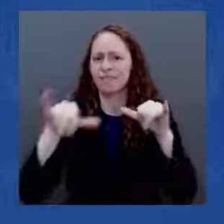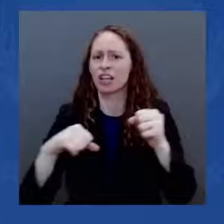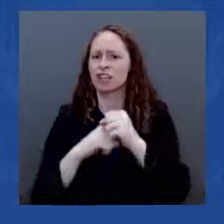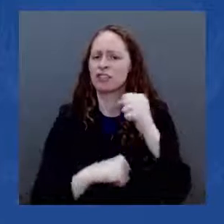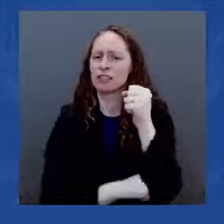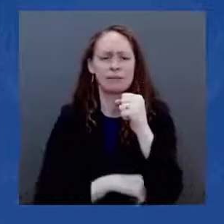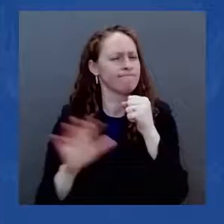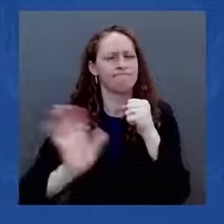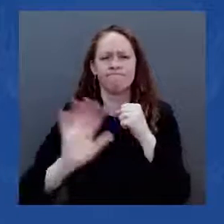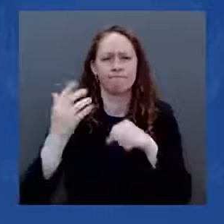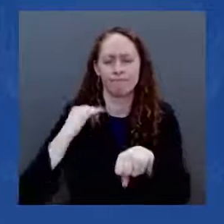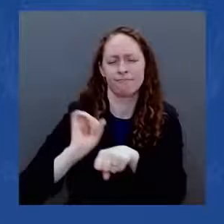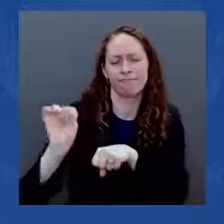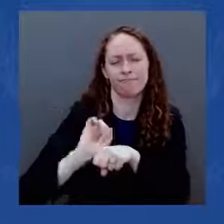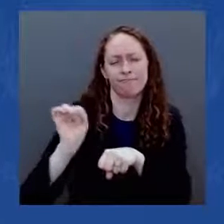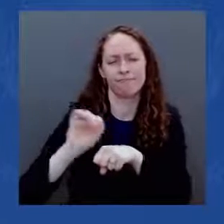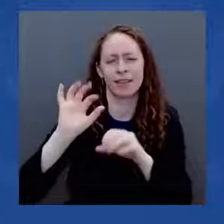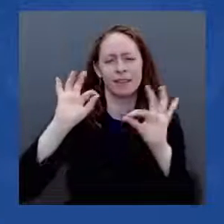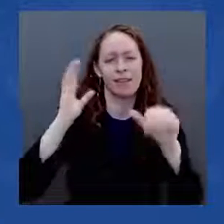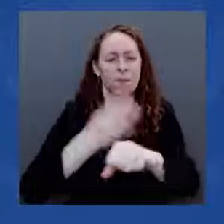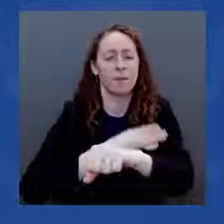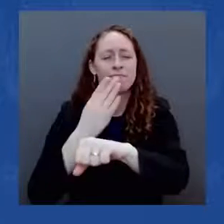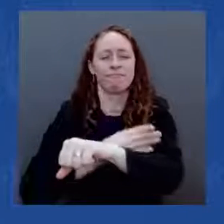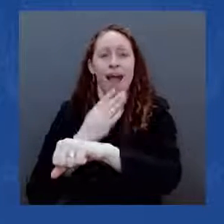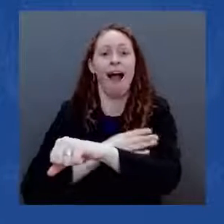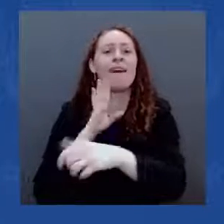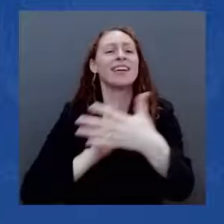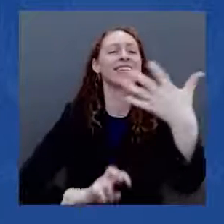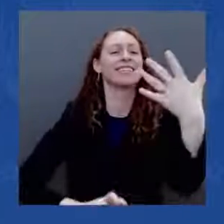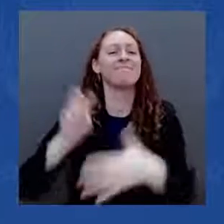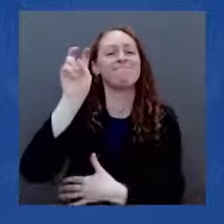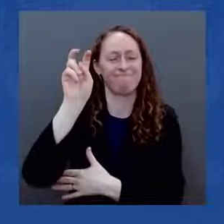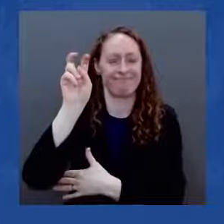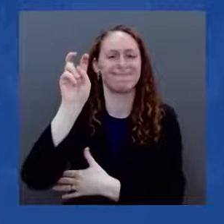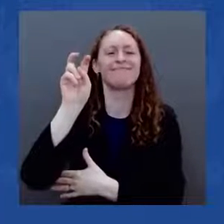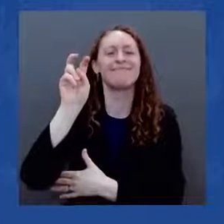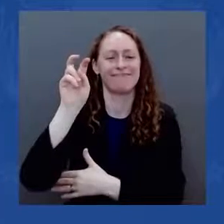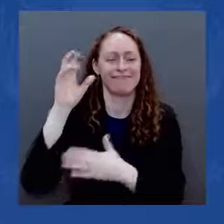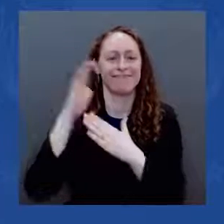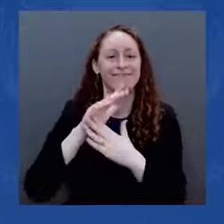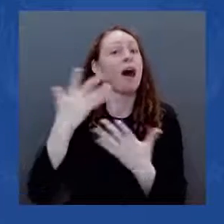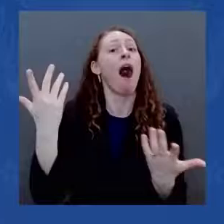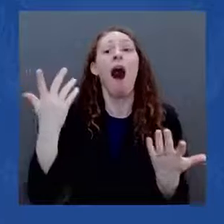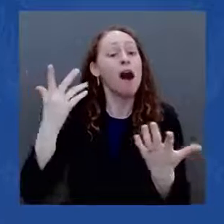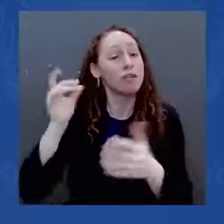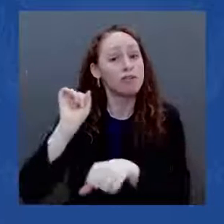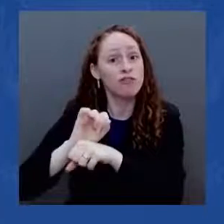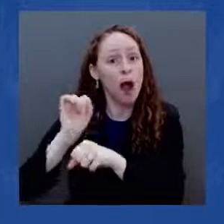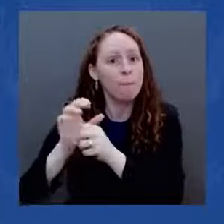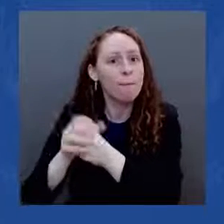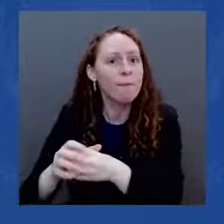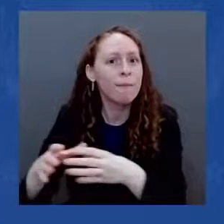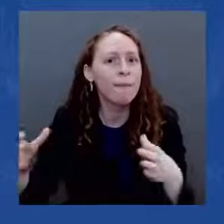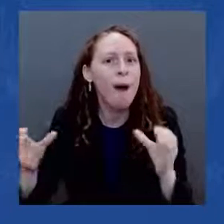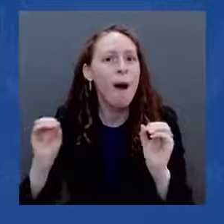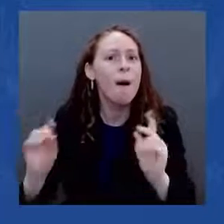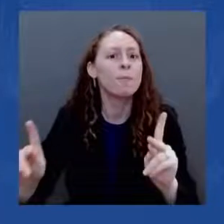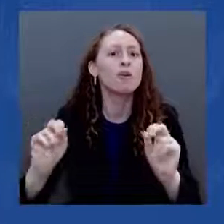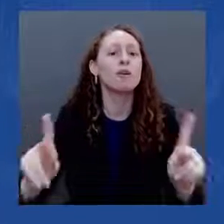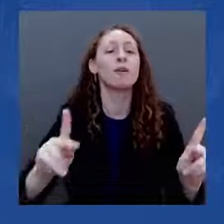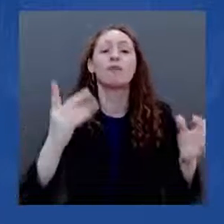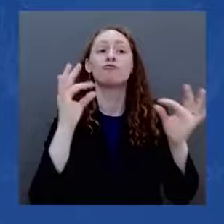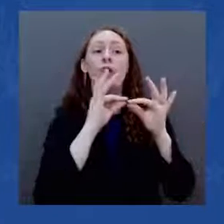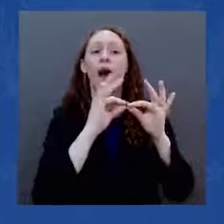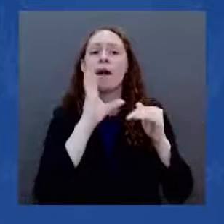and lower costs. We can do this. This is what a better America is going to look like. I want to thank you all for